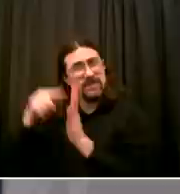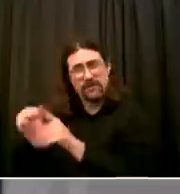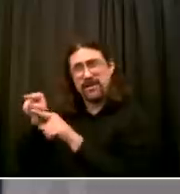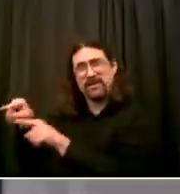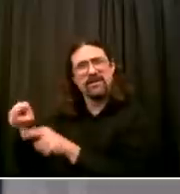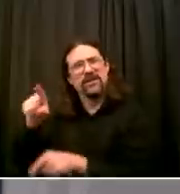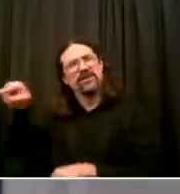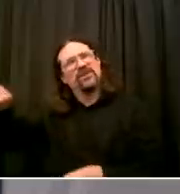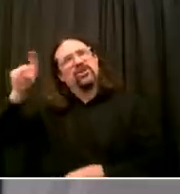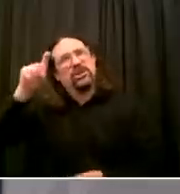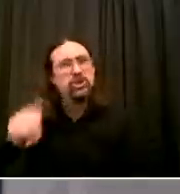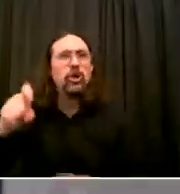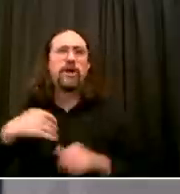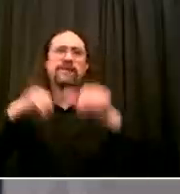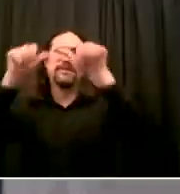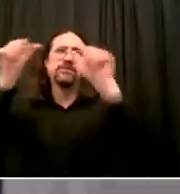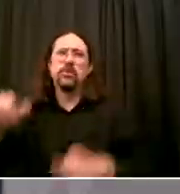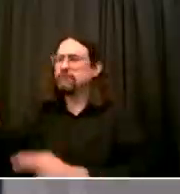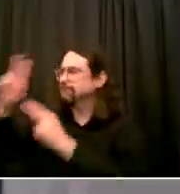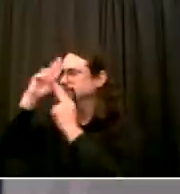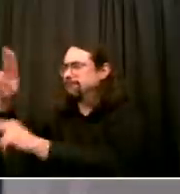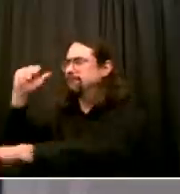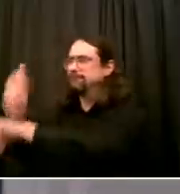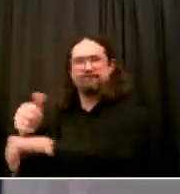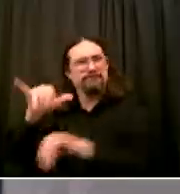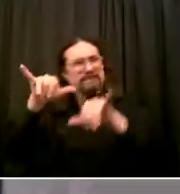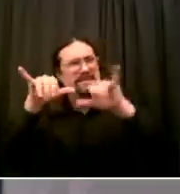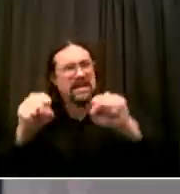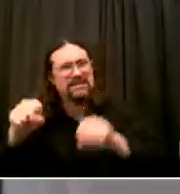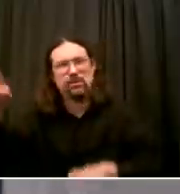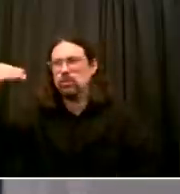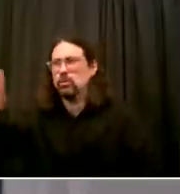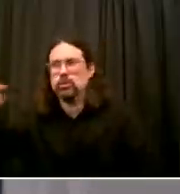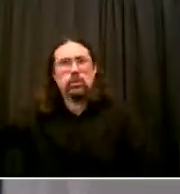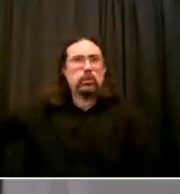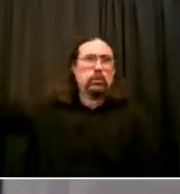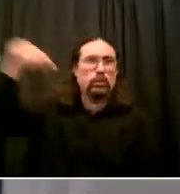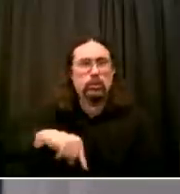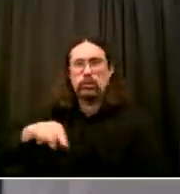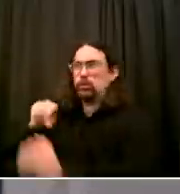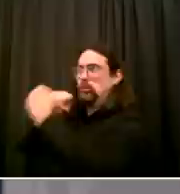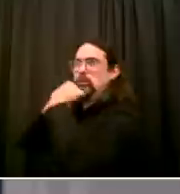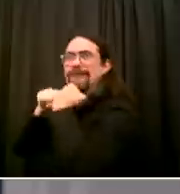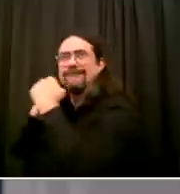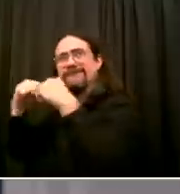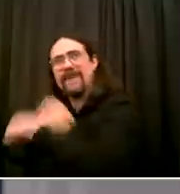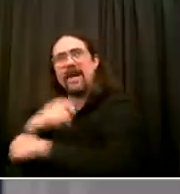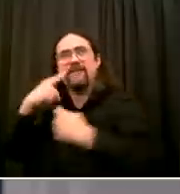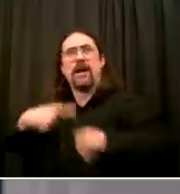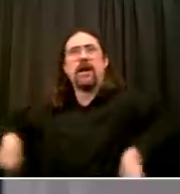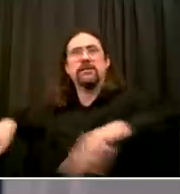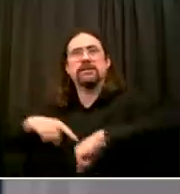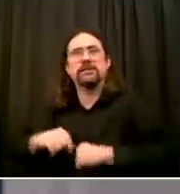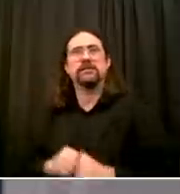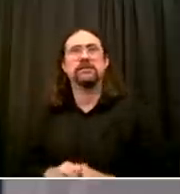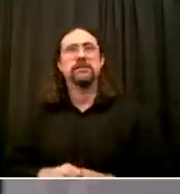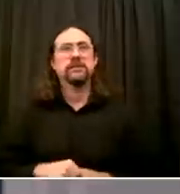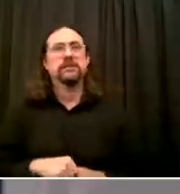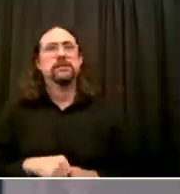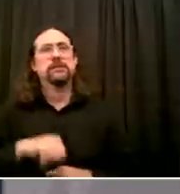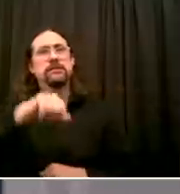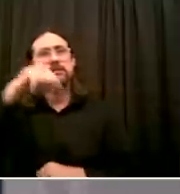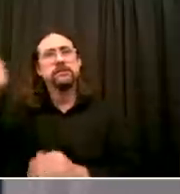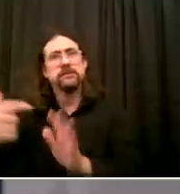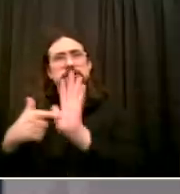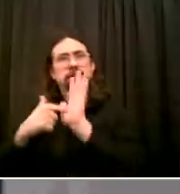to Martin Luther King Because it shows that George Washington wasn't perfect Abraham Lincoln wasn't perfect